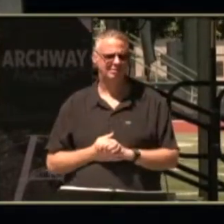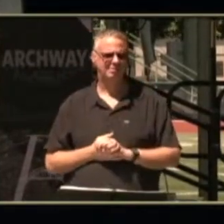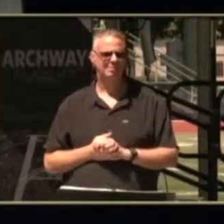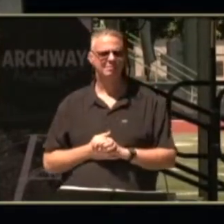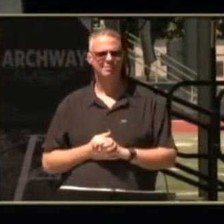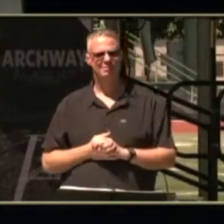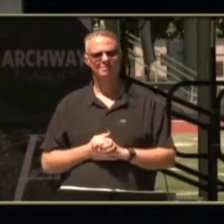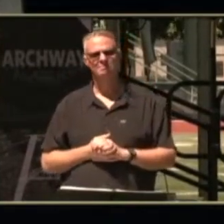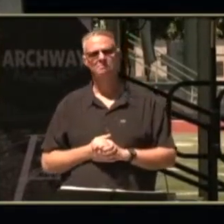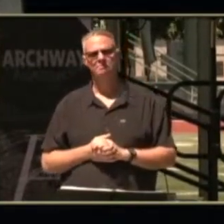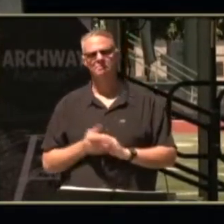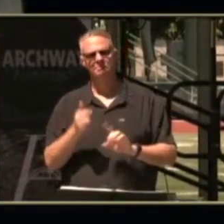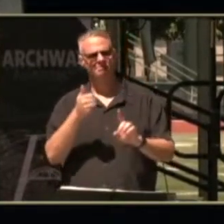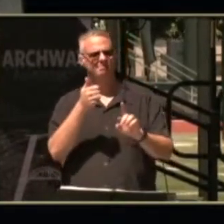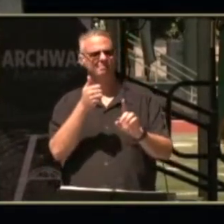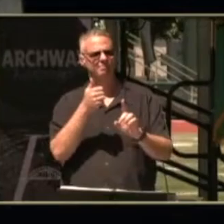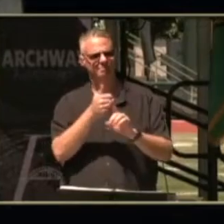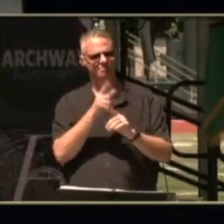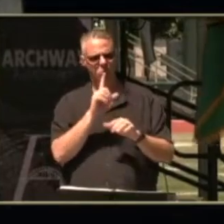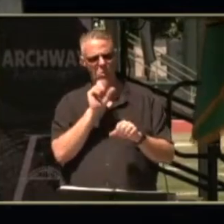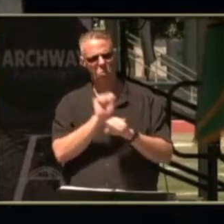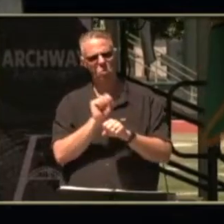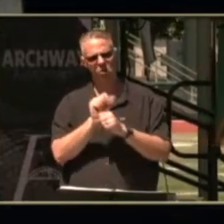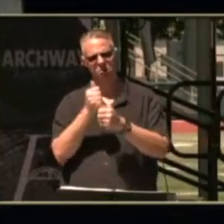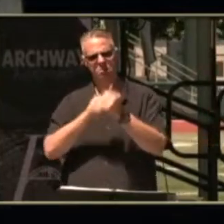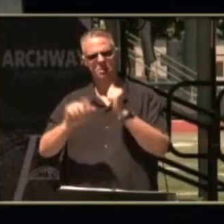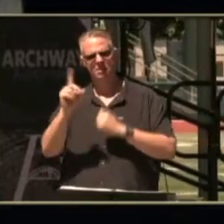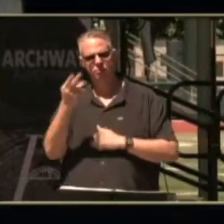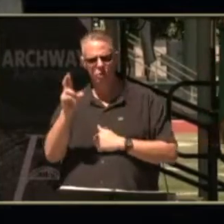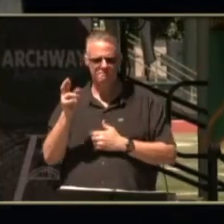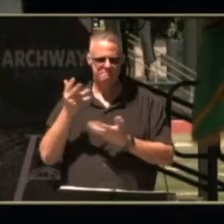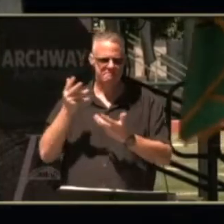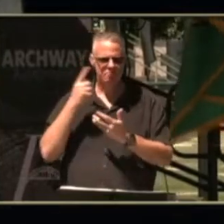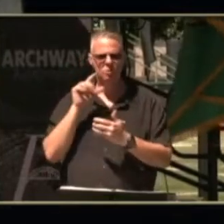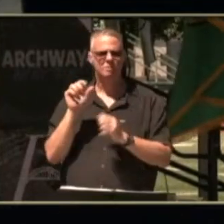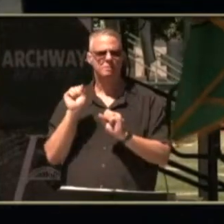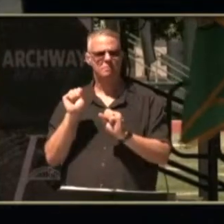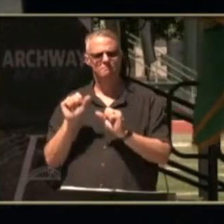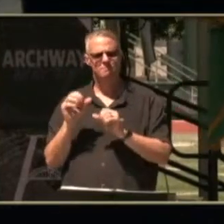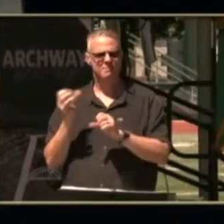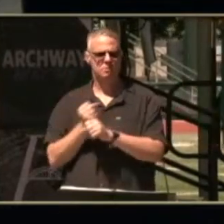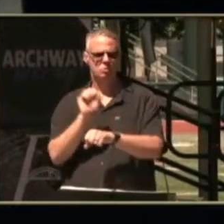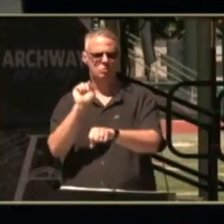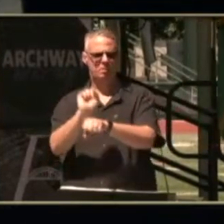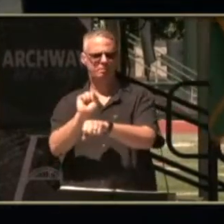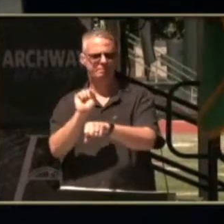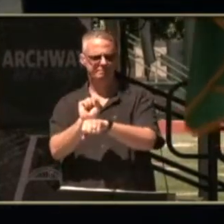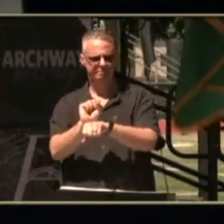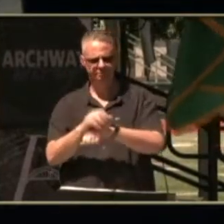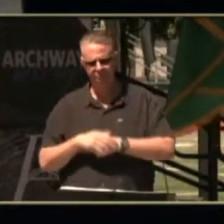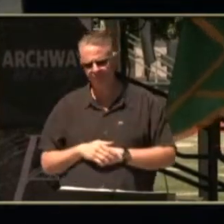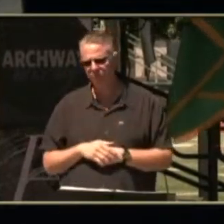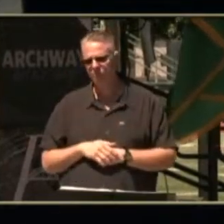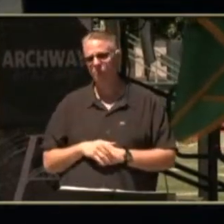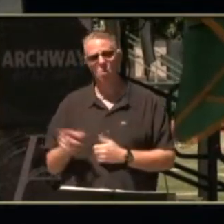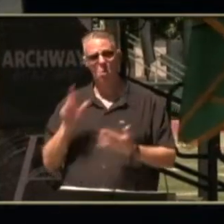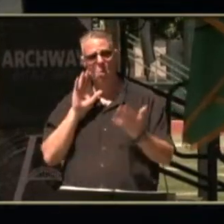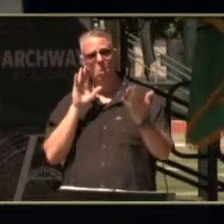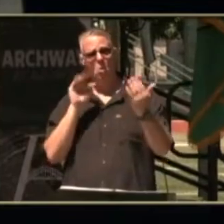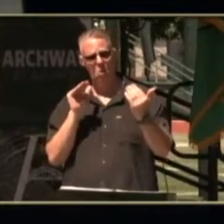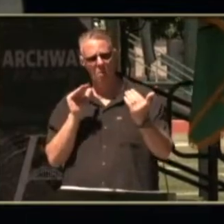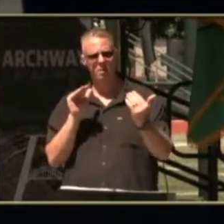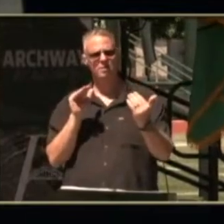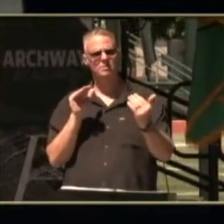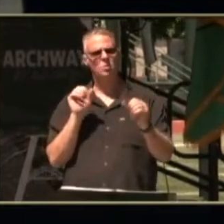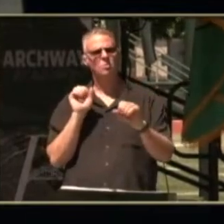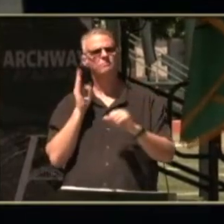she is worked uh working with dvr to to get a job and she hopes to be able to work with